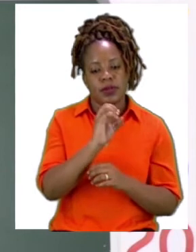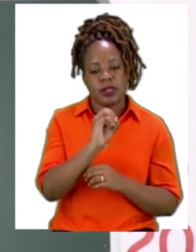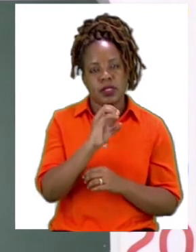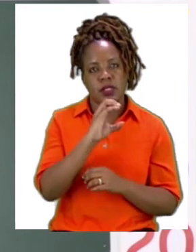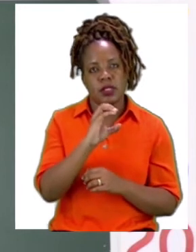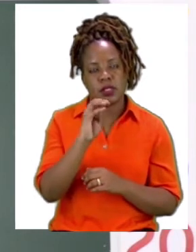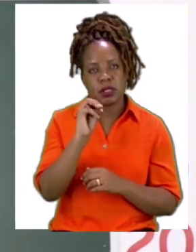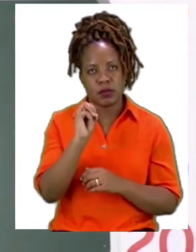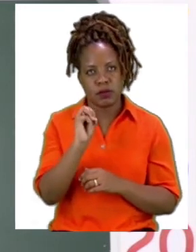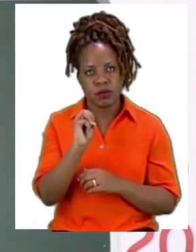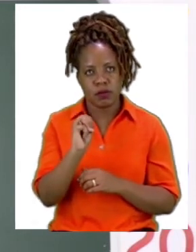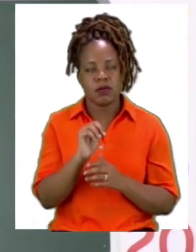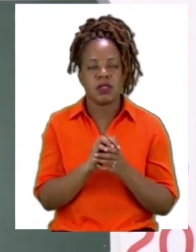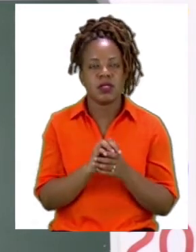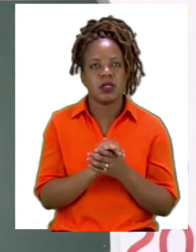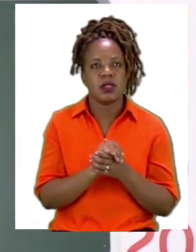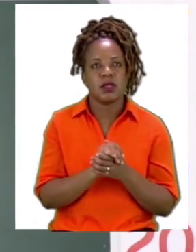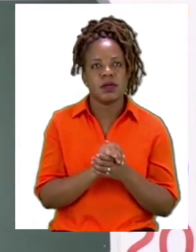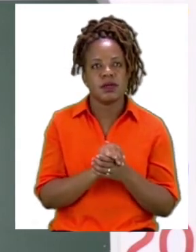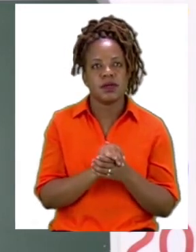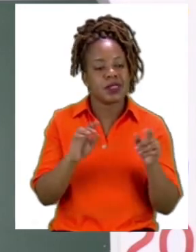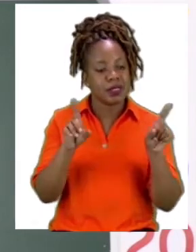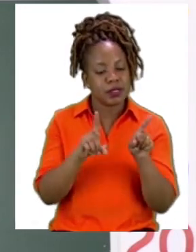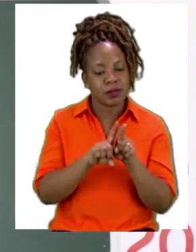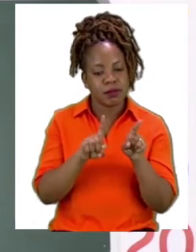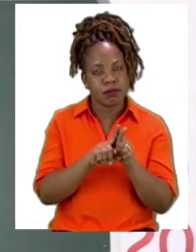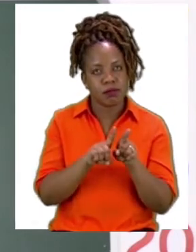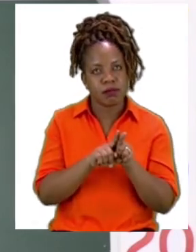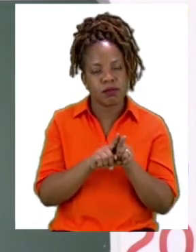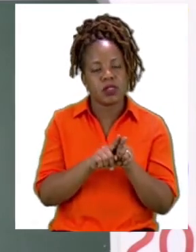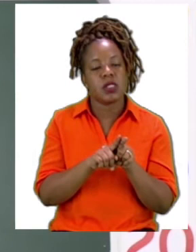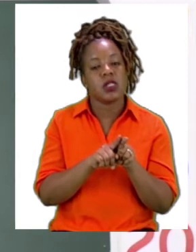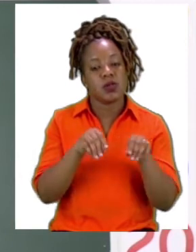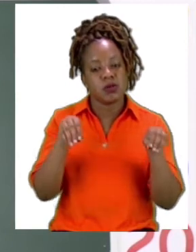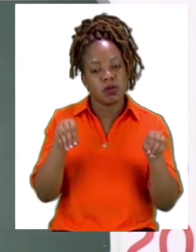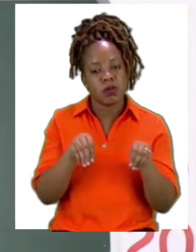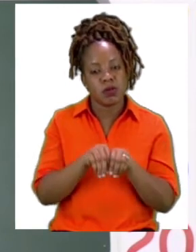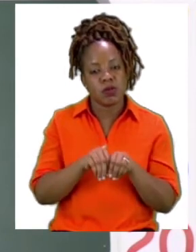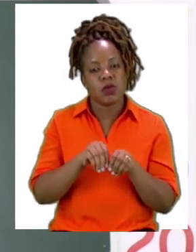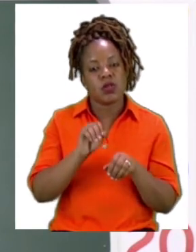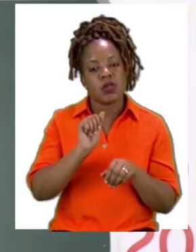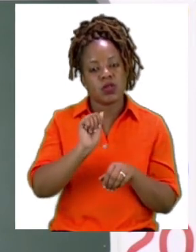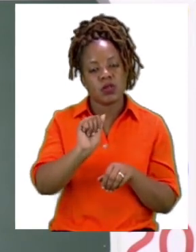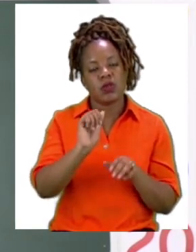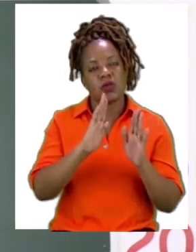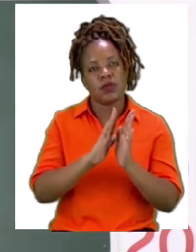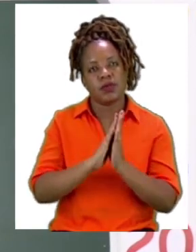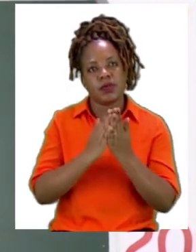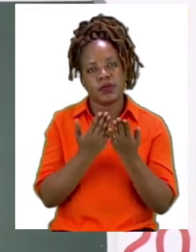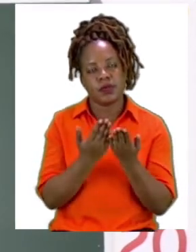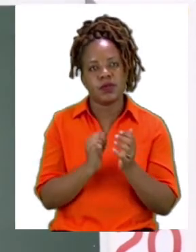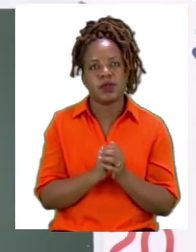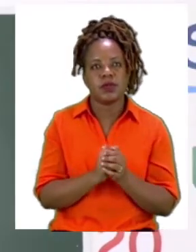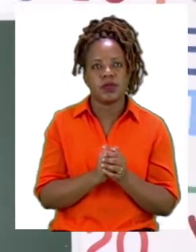drawn on the board. The same thing that I have done here is what you are also going to do. Make